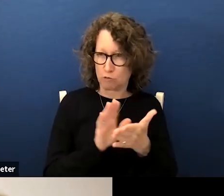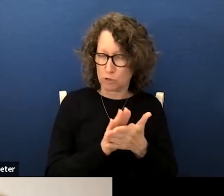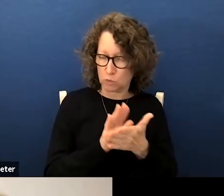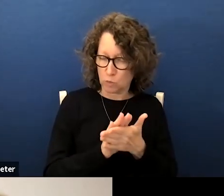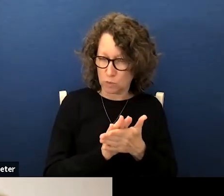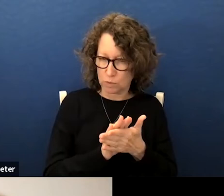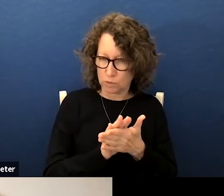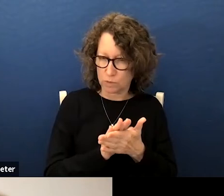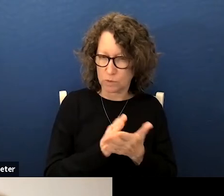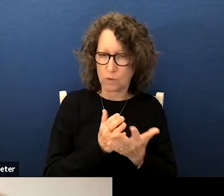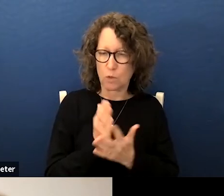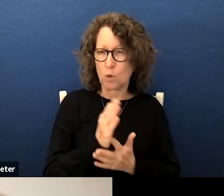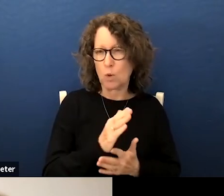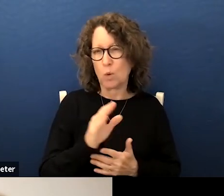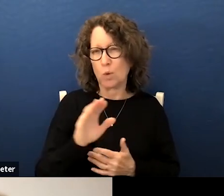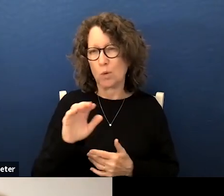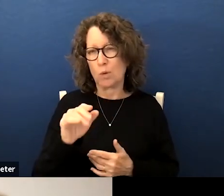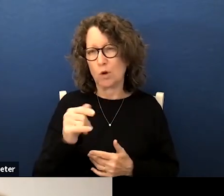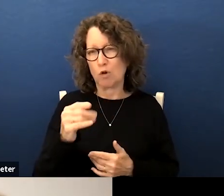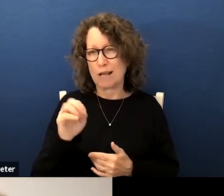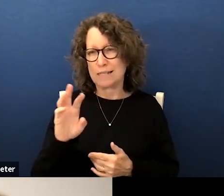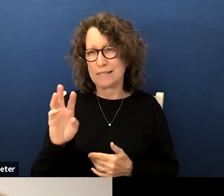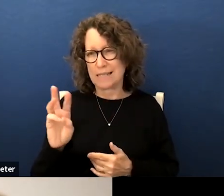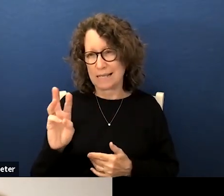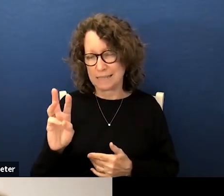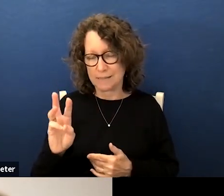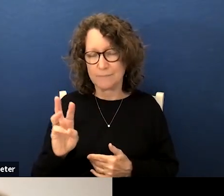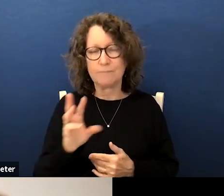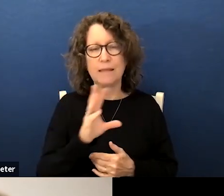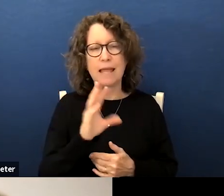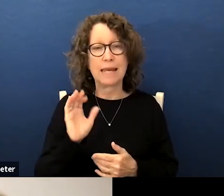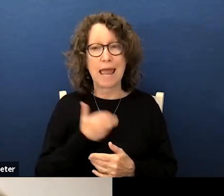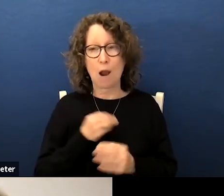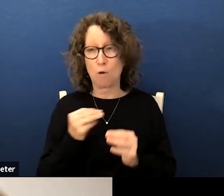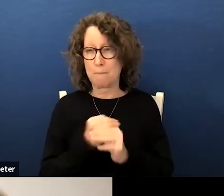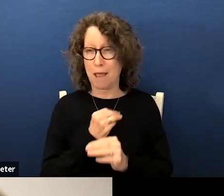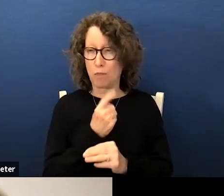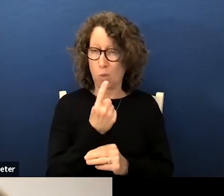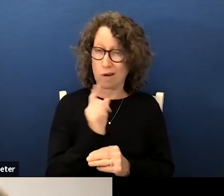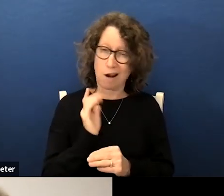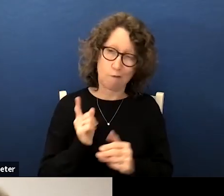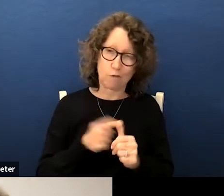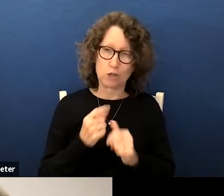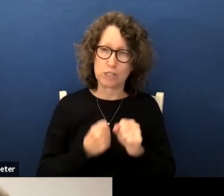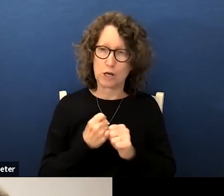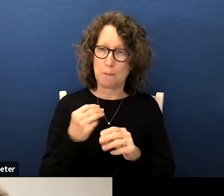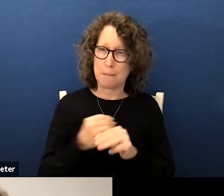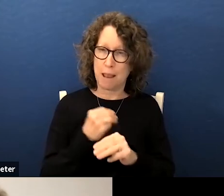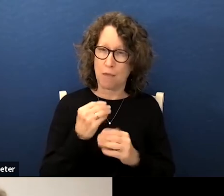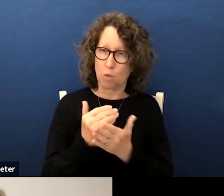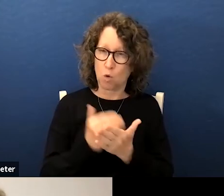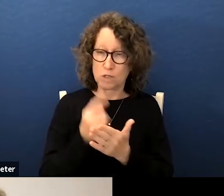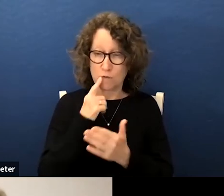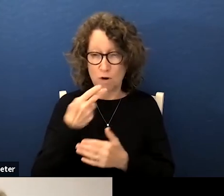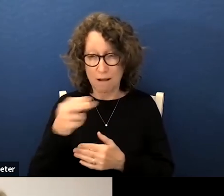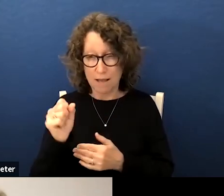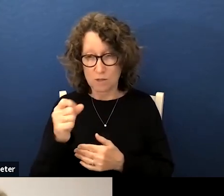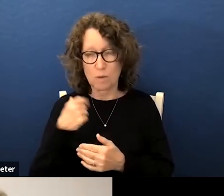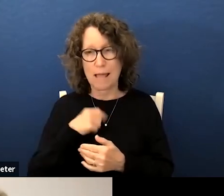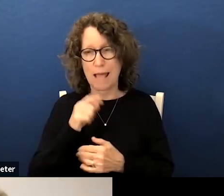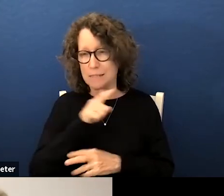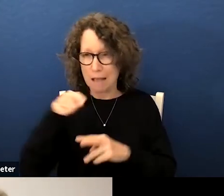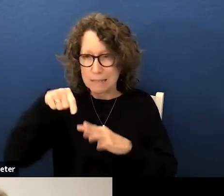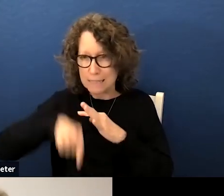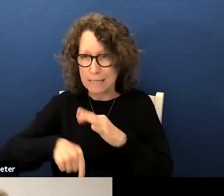through grade six so it's new in k5 and our math one our first year math course for high school has gone deep